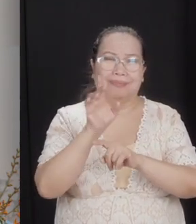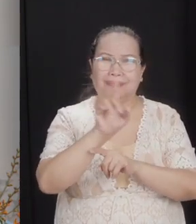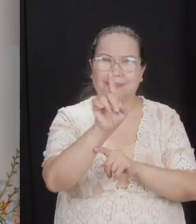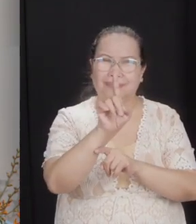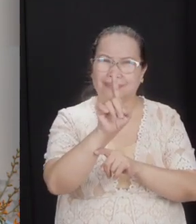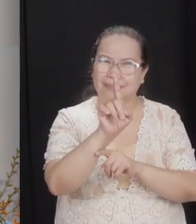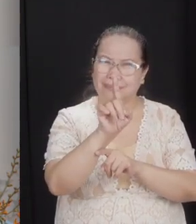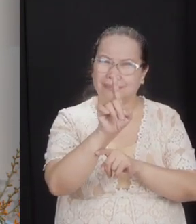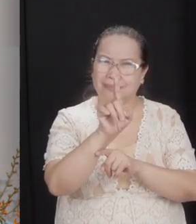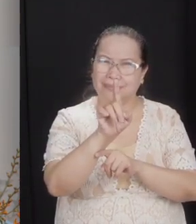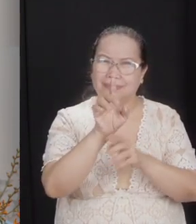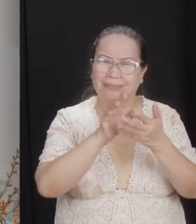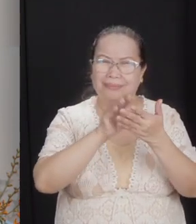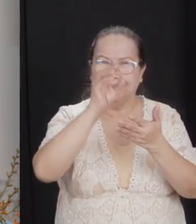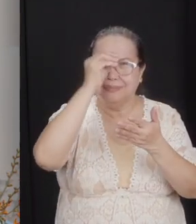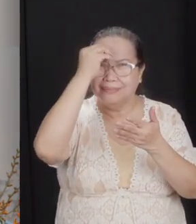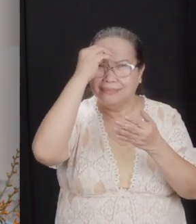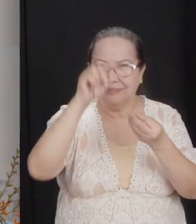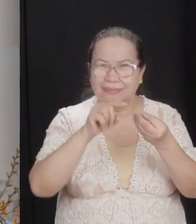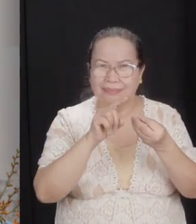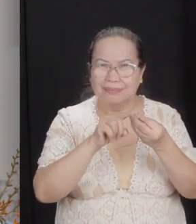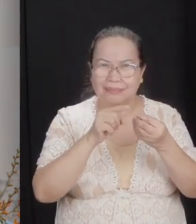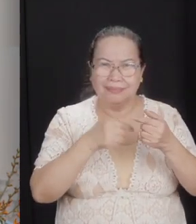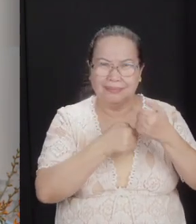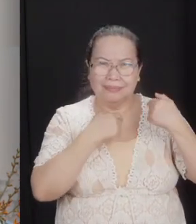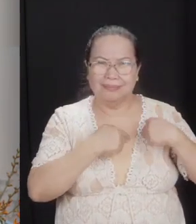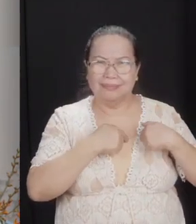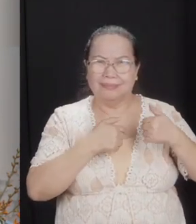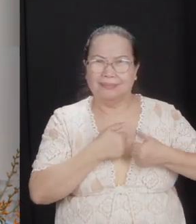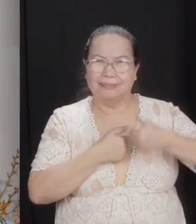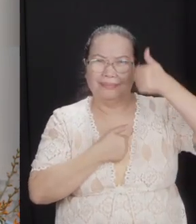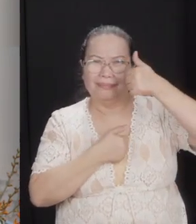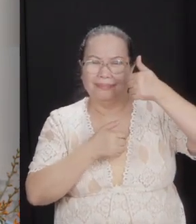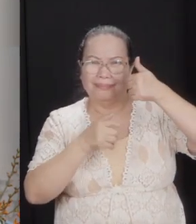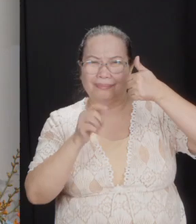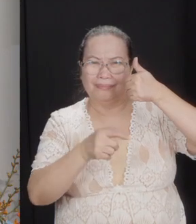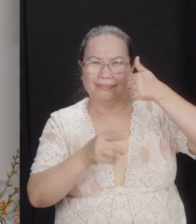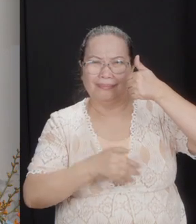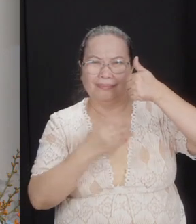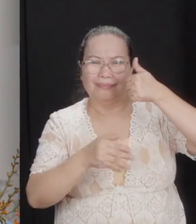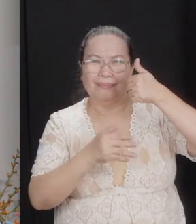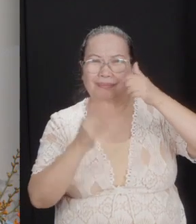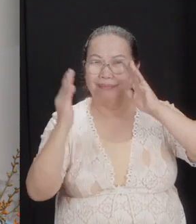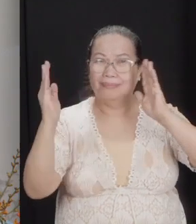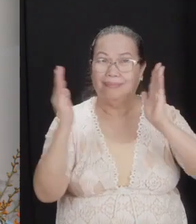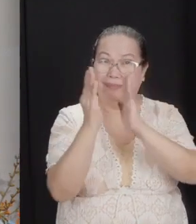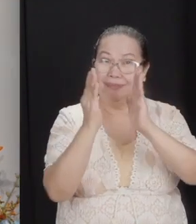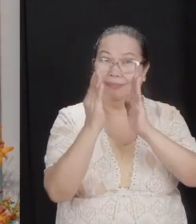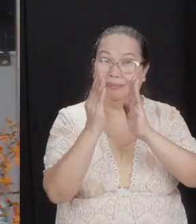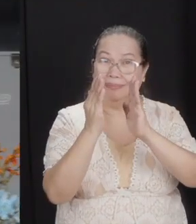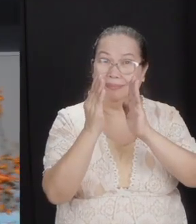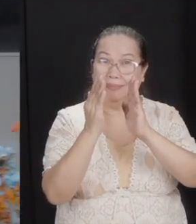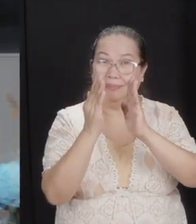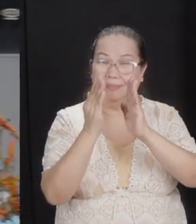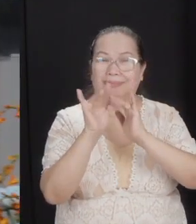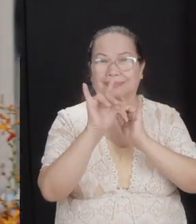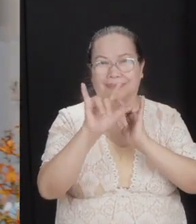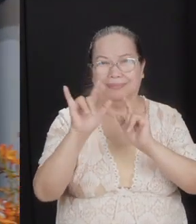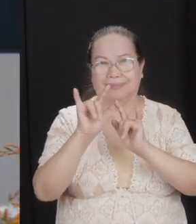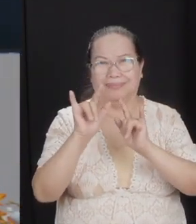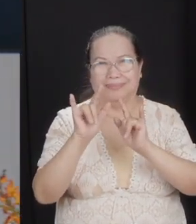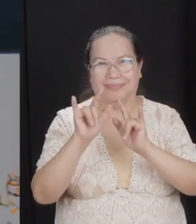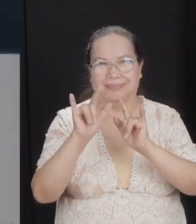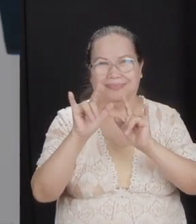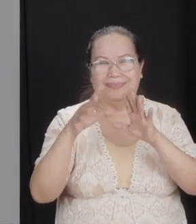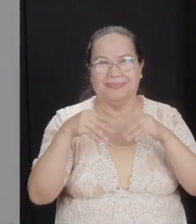lessons here after establishing heart over process? One, confront lovingly and hear out the other side. Most of us here are